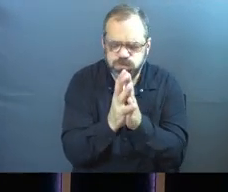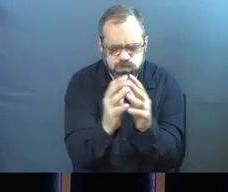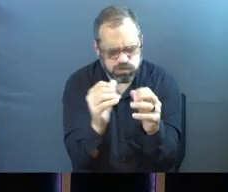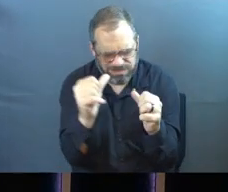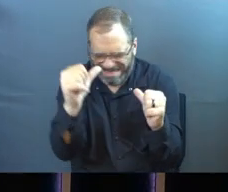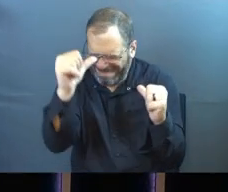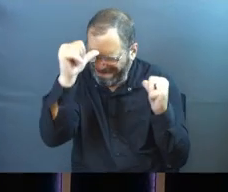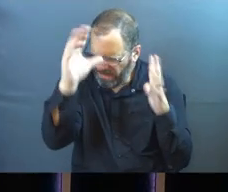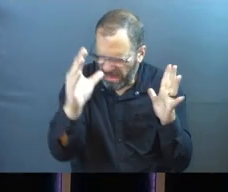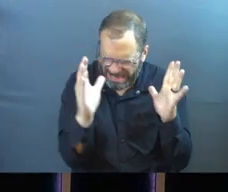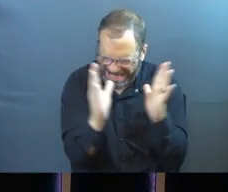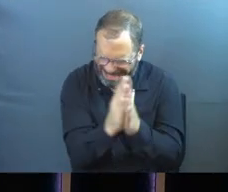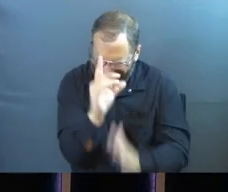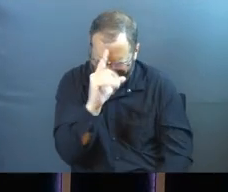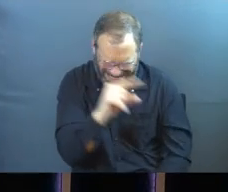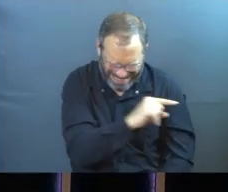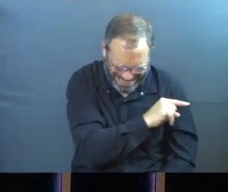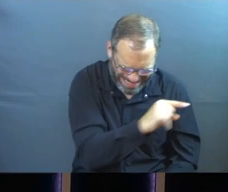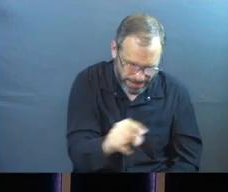This is eternity.